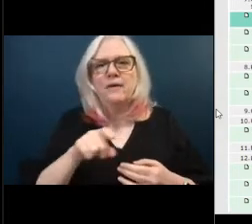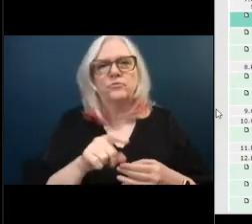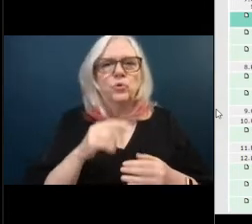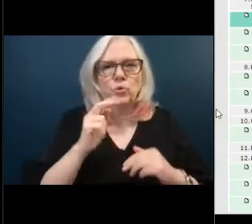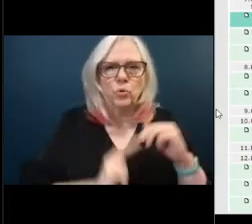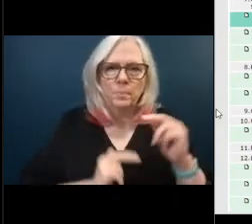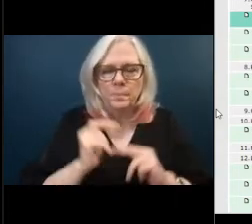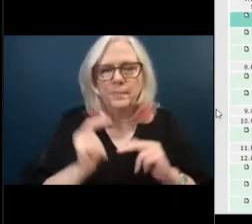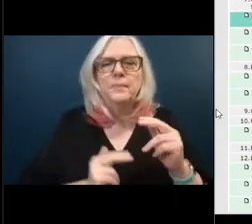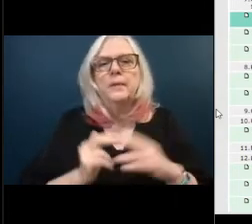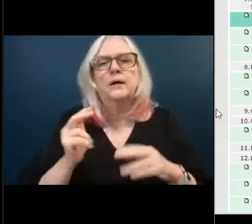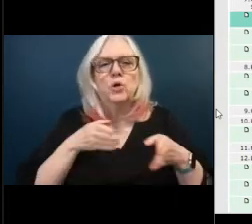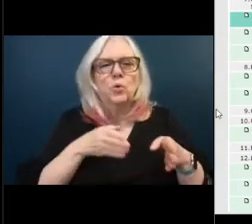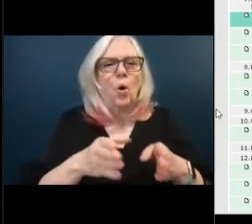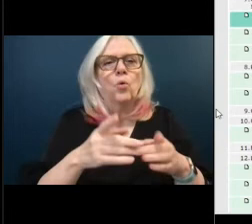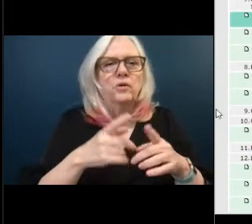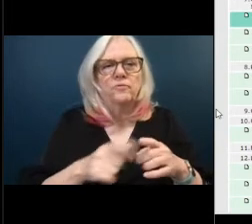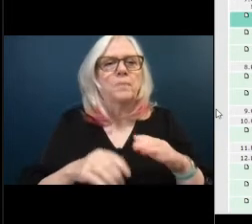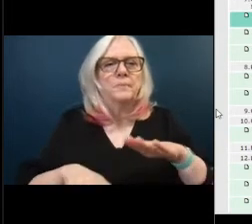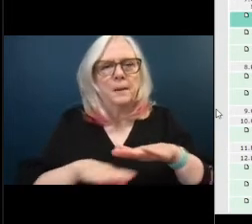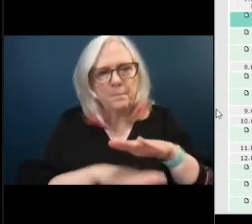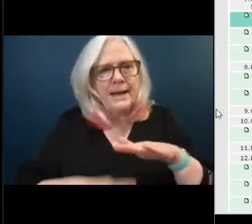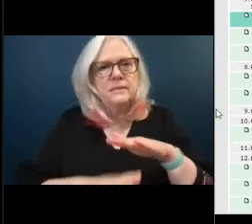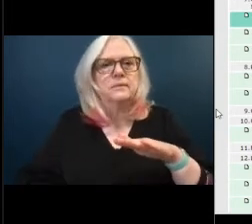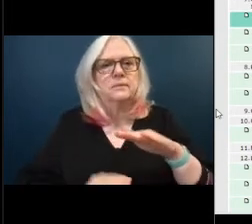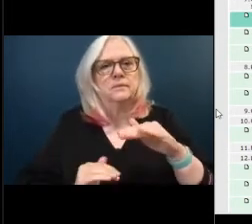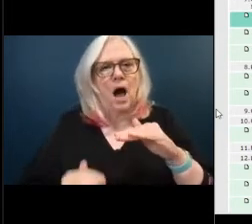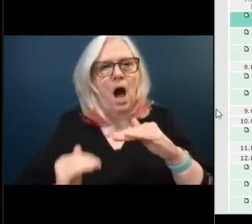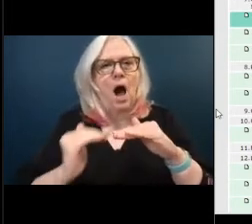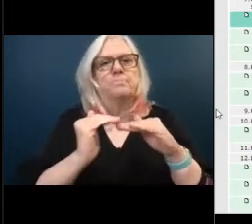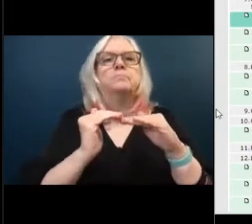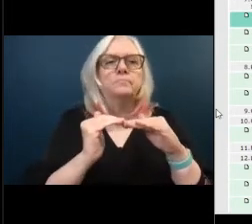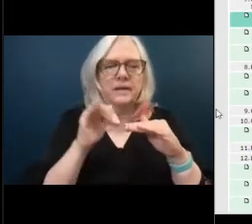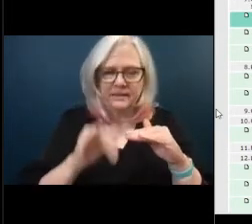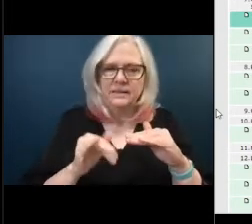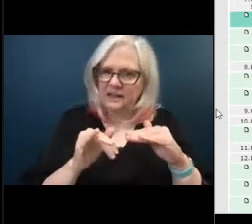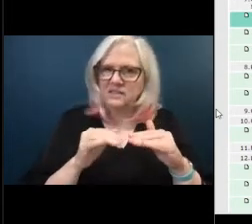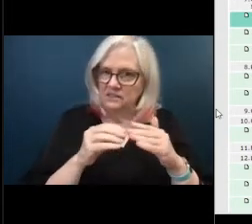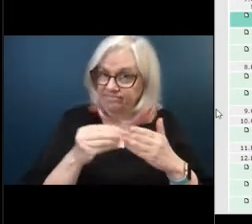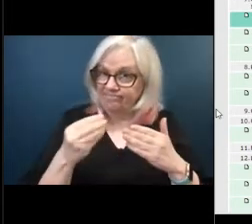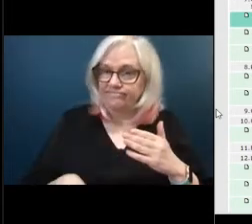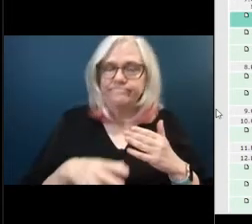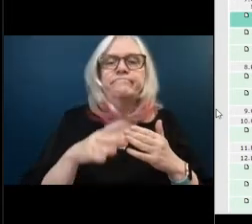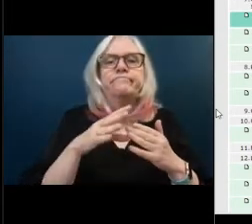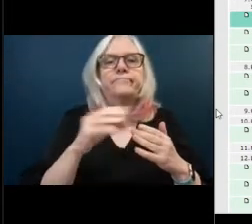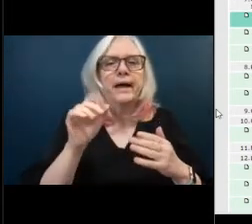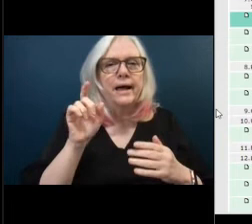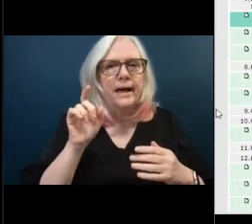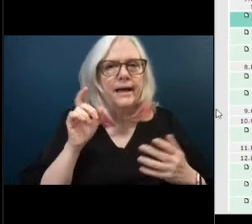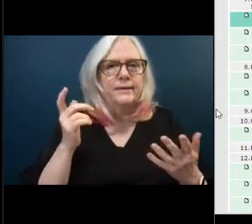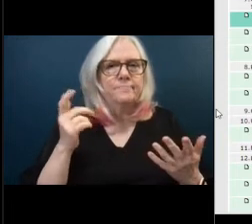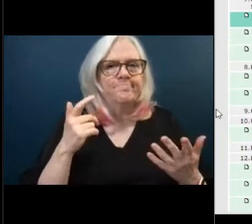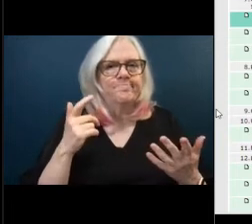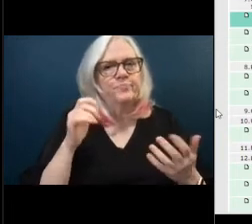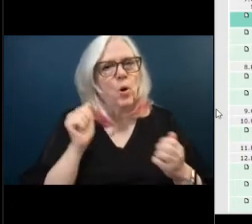cost tenfold so that is something that that i'm very familiar with and uh with the theme of